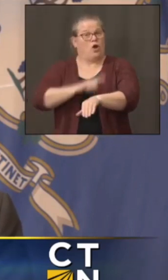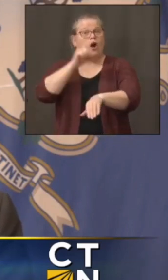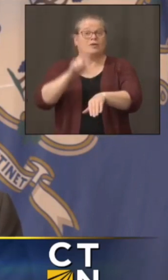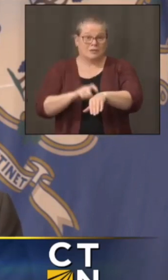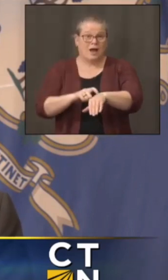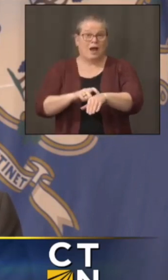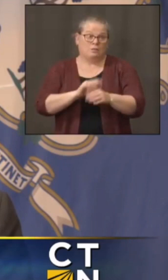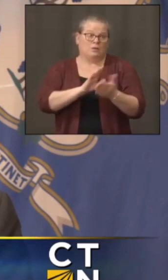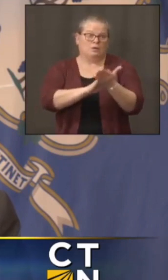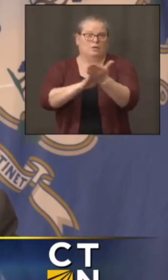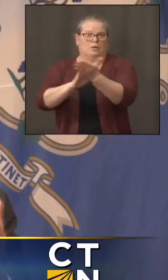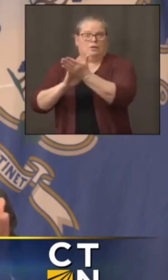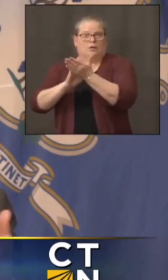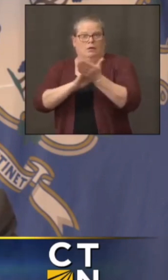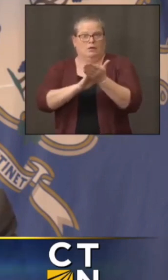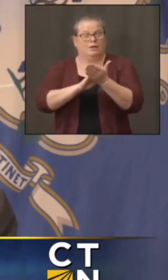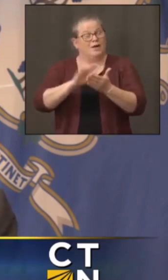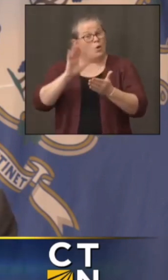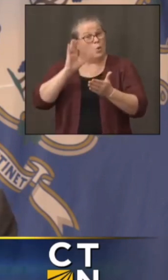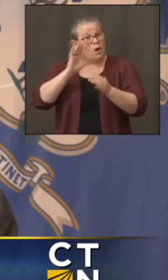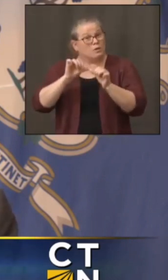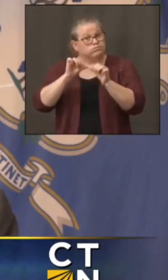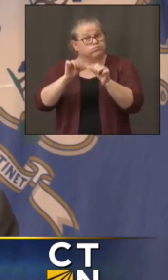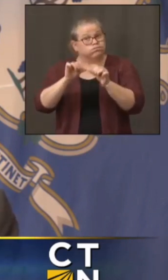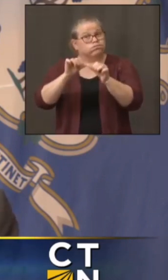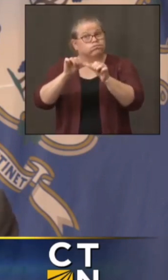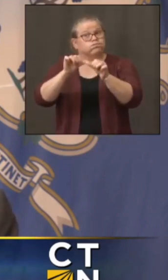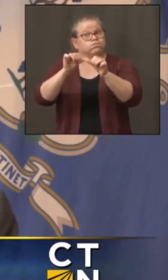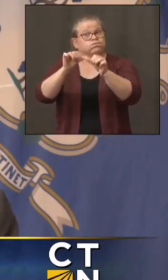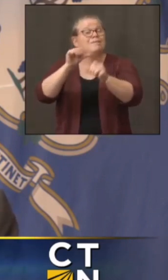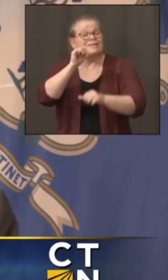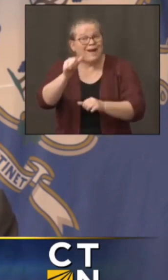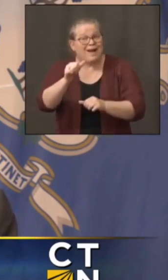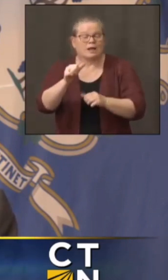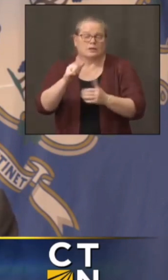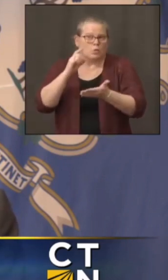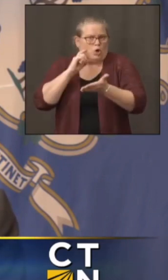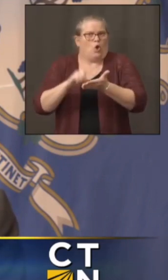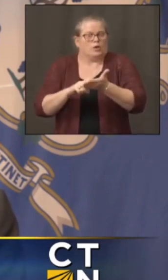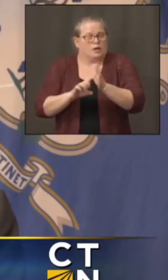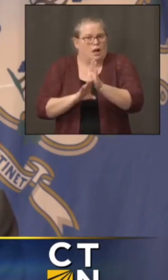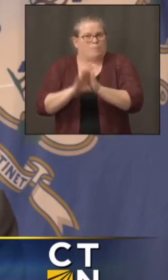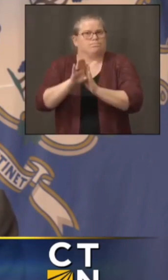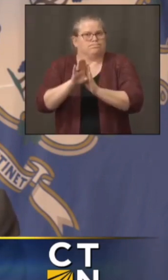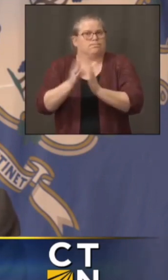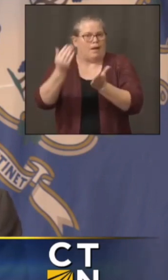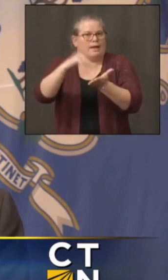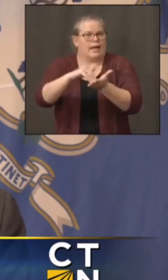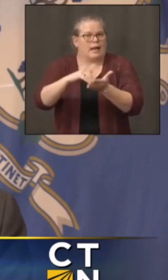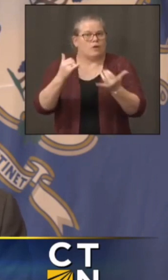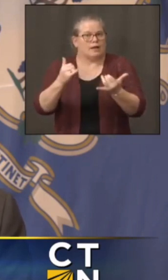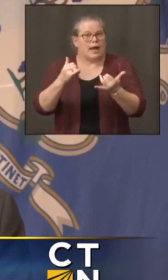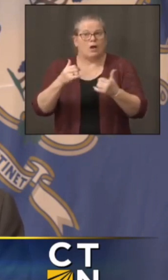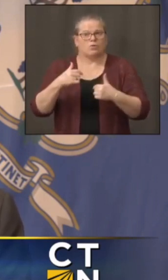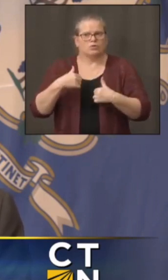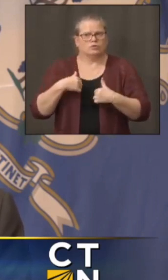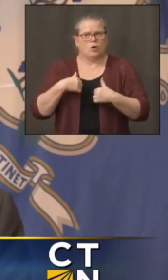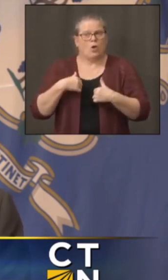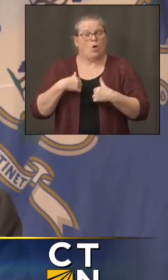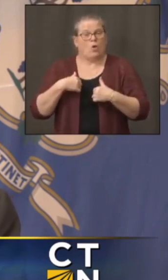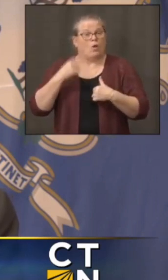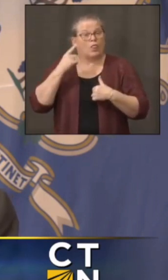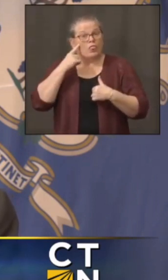But we can't do that forever. And we're seeing this spiking up right now. So, I take nothing for granted.